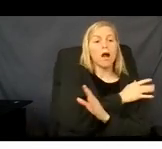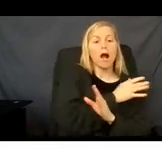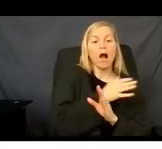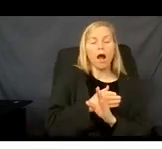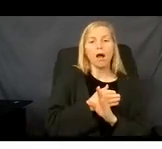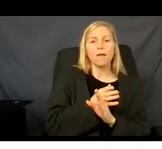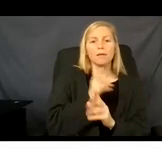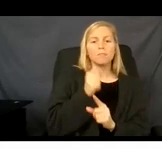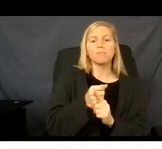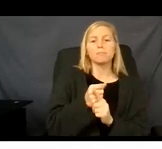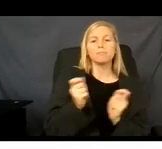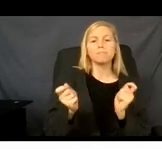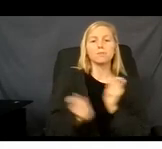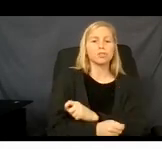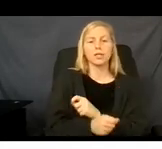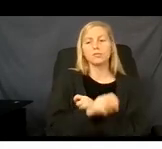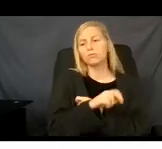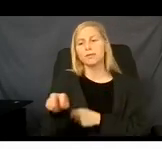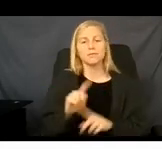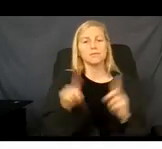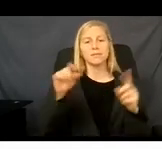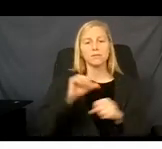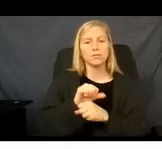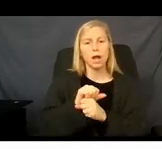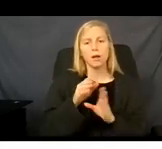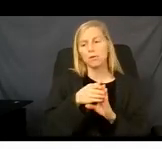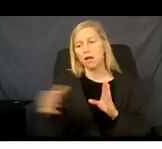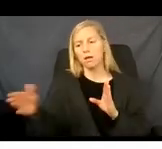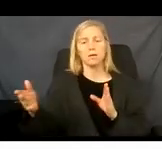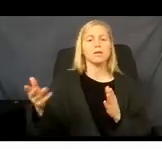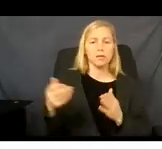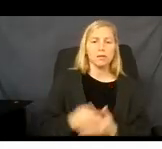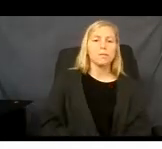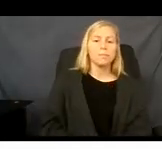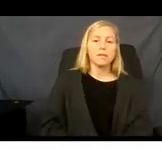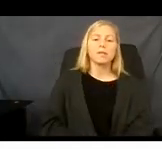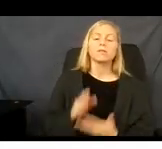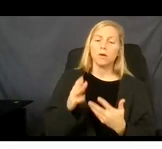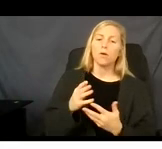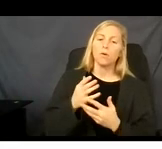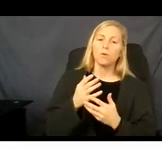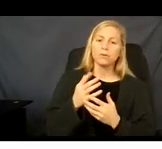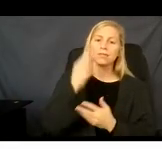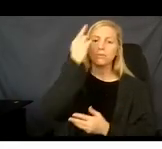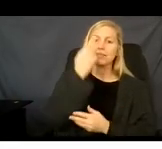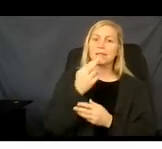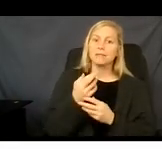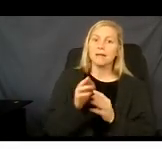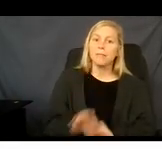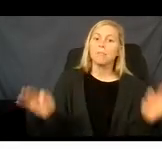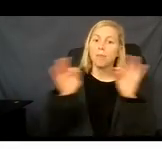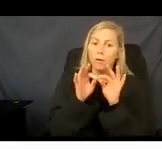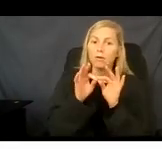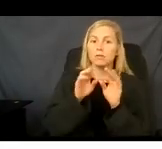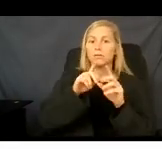option to report your income as accurate as possible by not choosing the option to